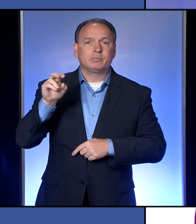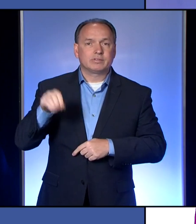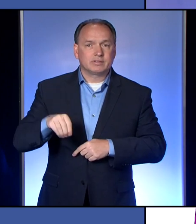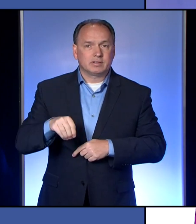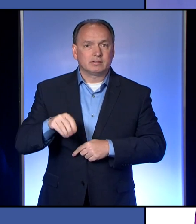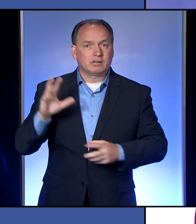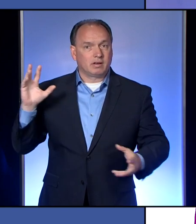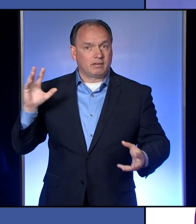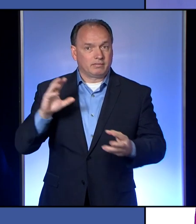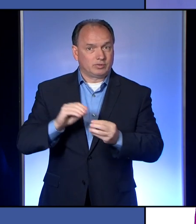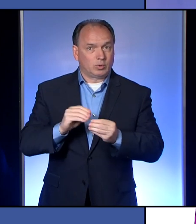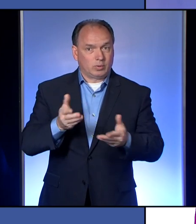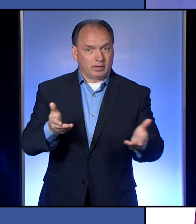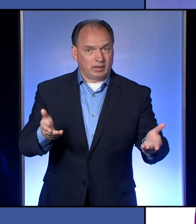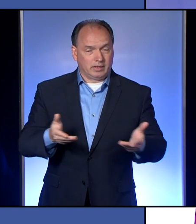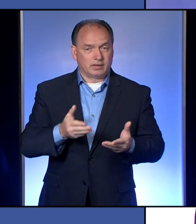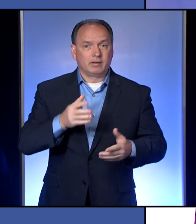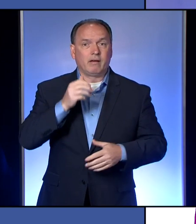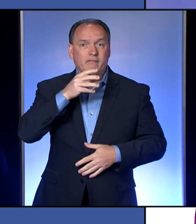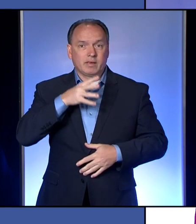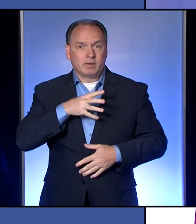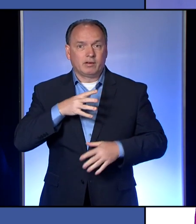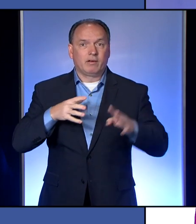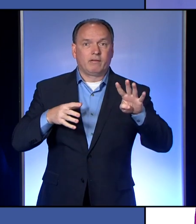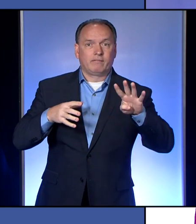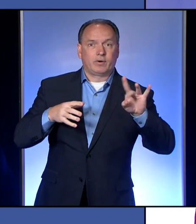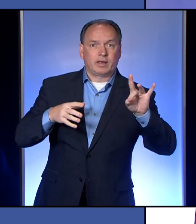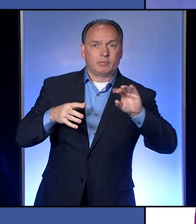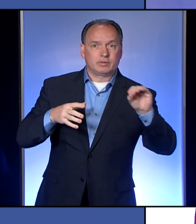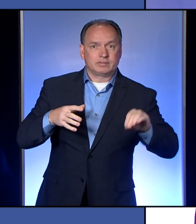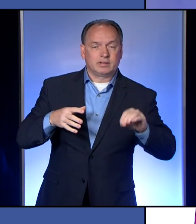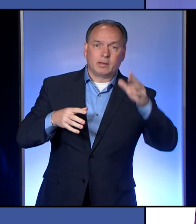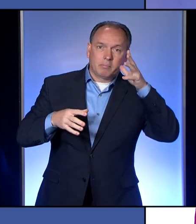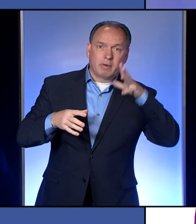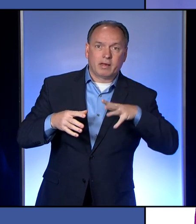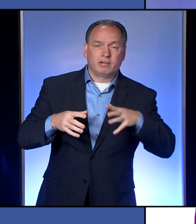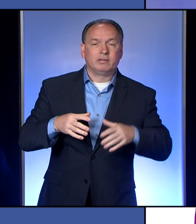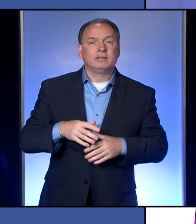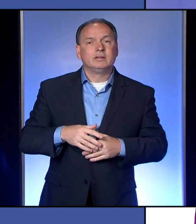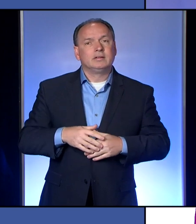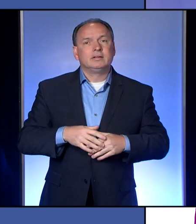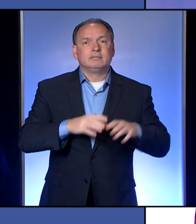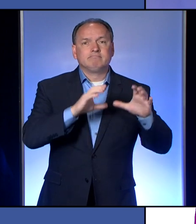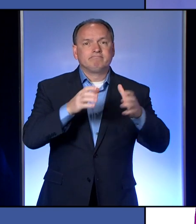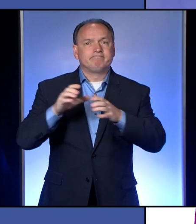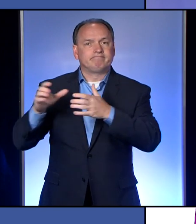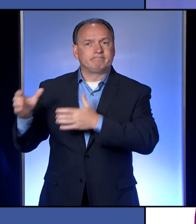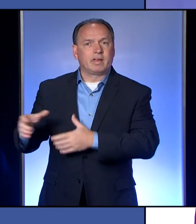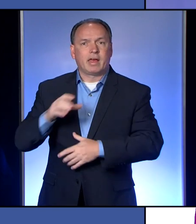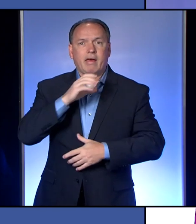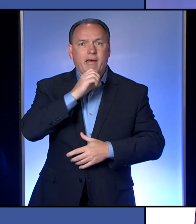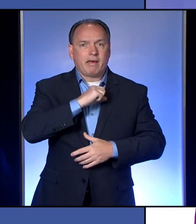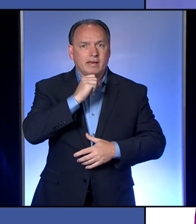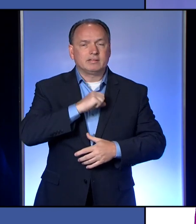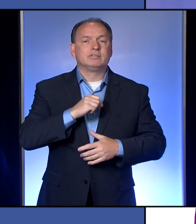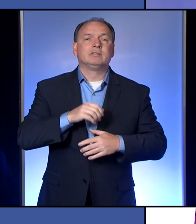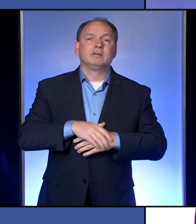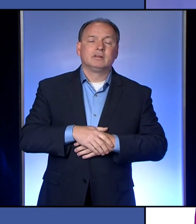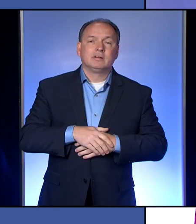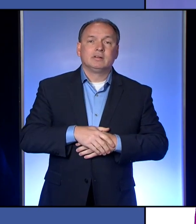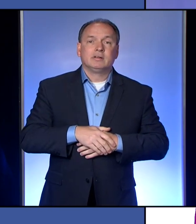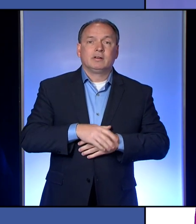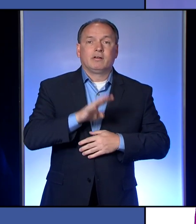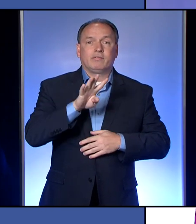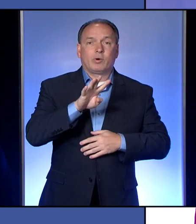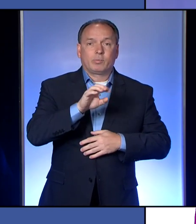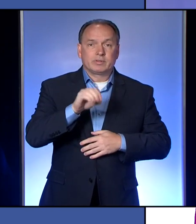total cases in Erie County are female and 48% are male. And the breakdown by age, which I do on every Wednesday is 4